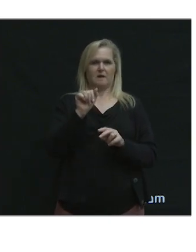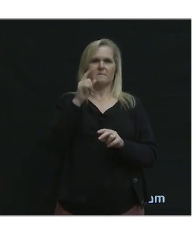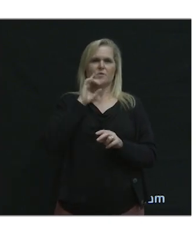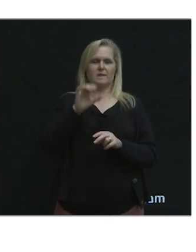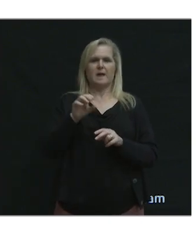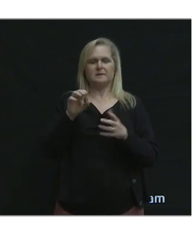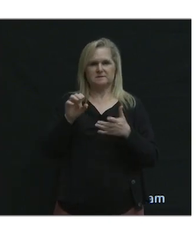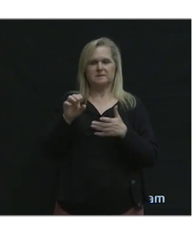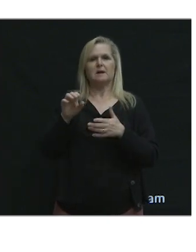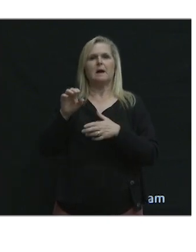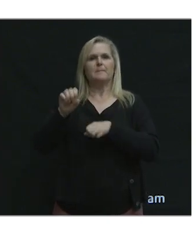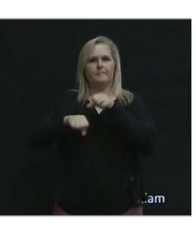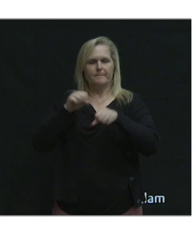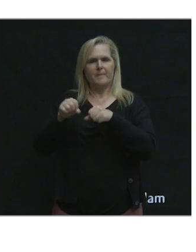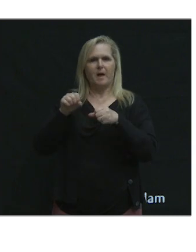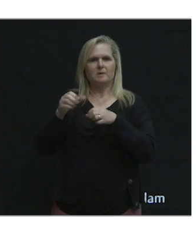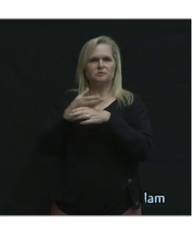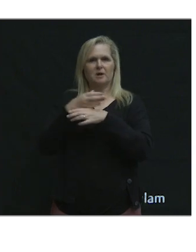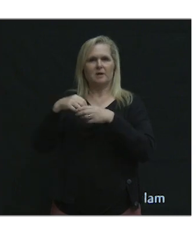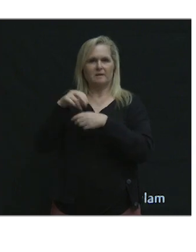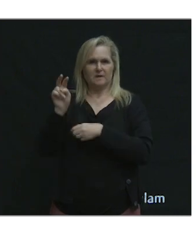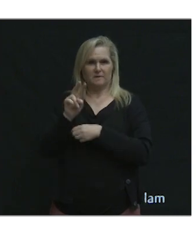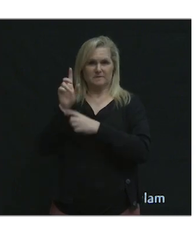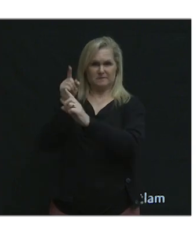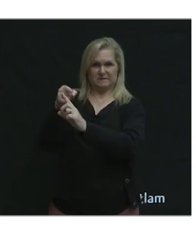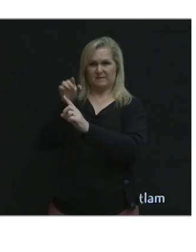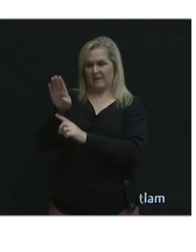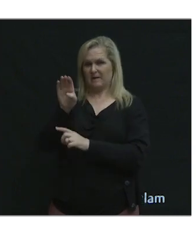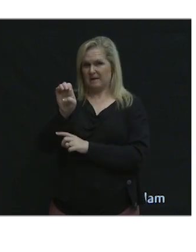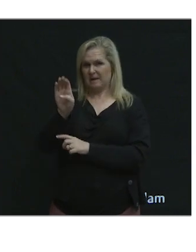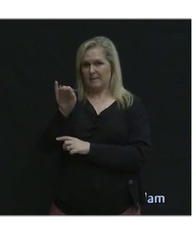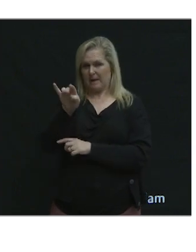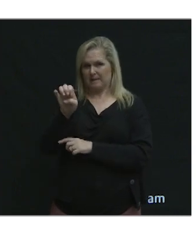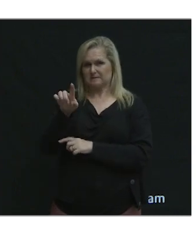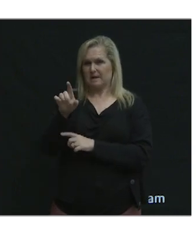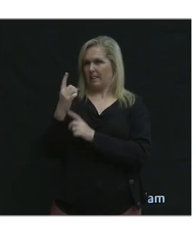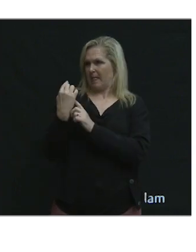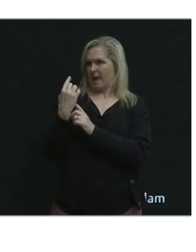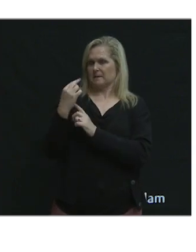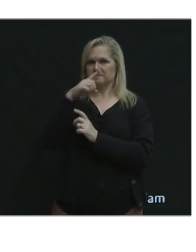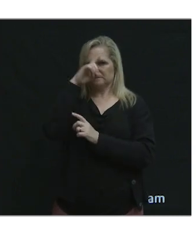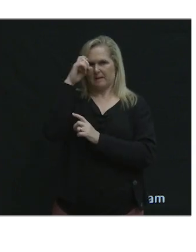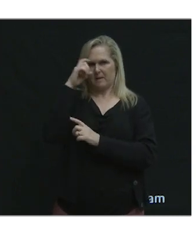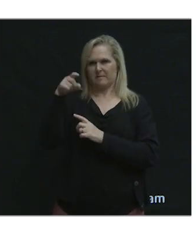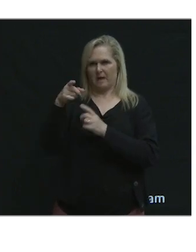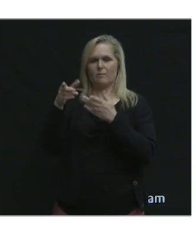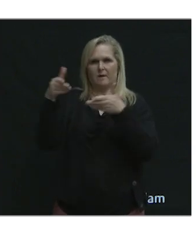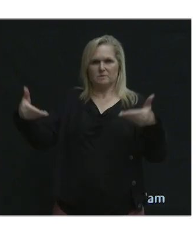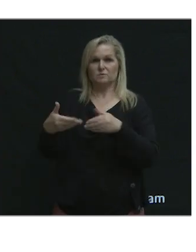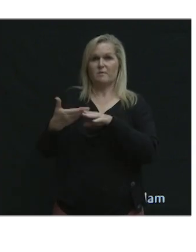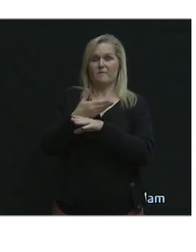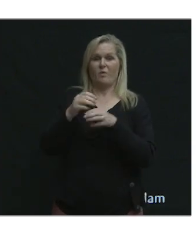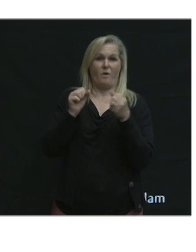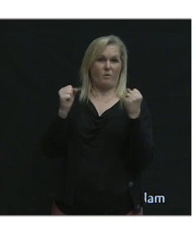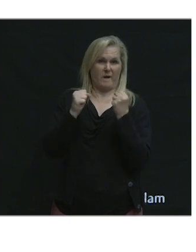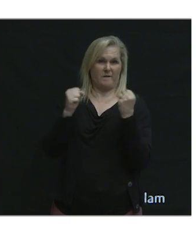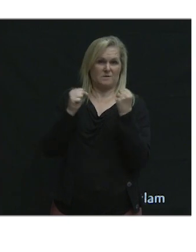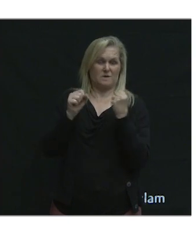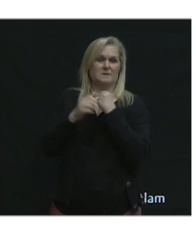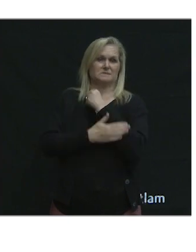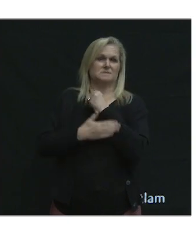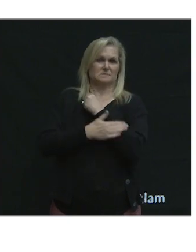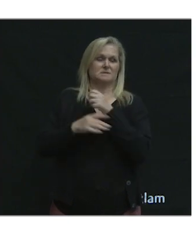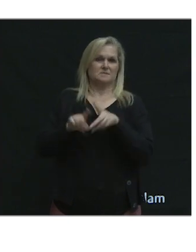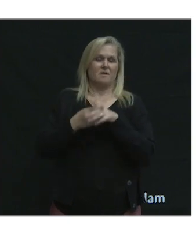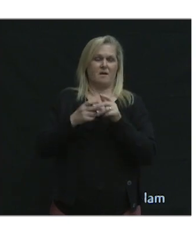sharing in Vancouver, and specifically at their e-bikes. They got introduced last summer, just before the winter season started, when they normally have a drop.